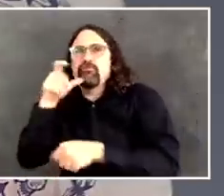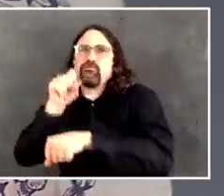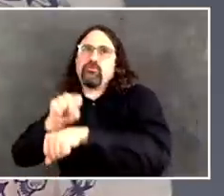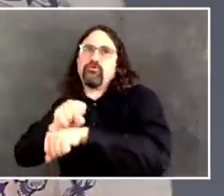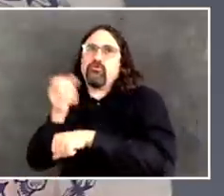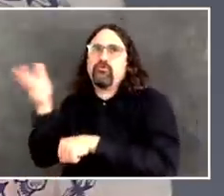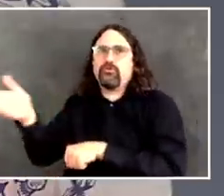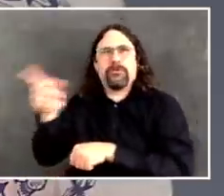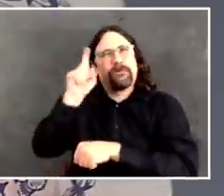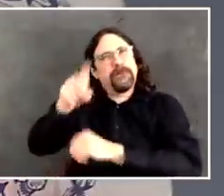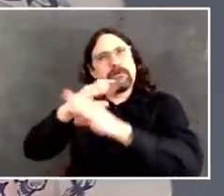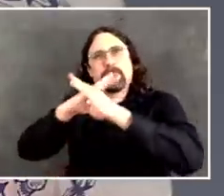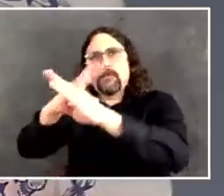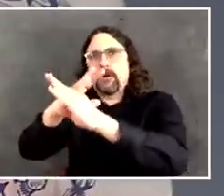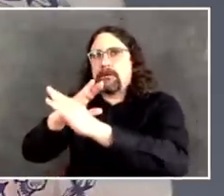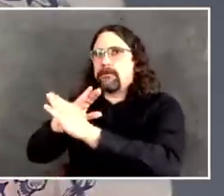our job.